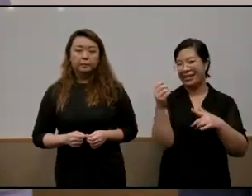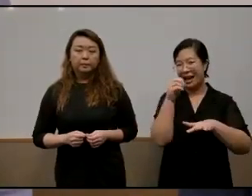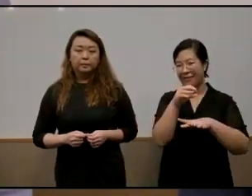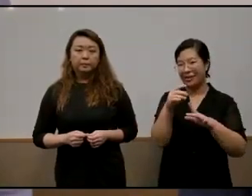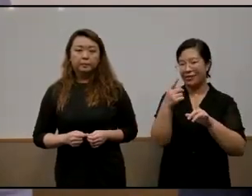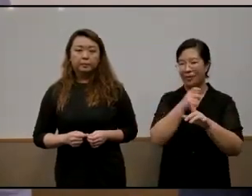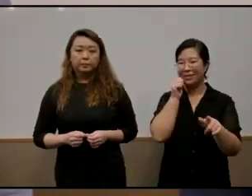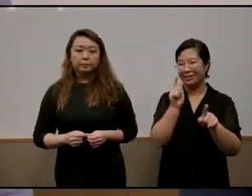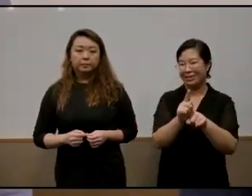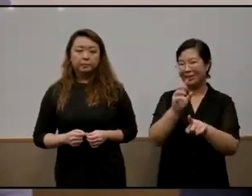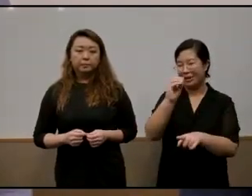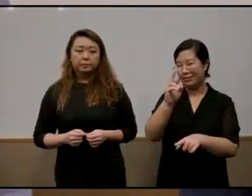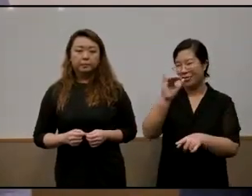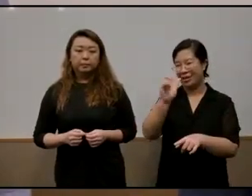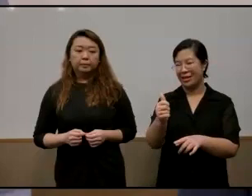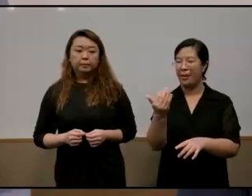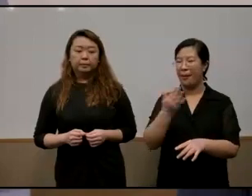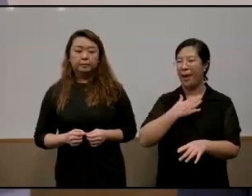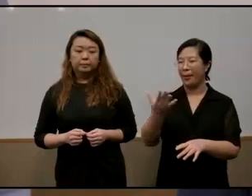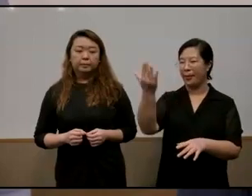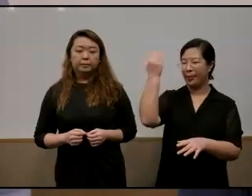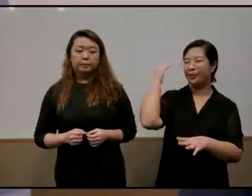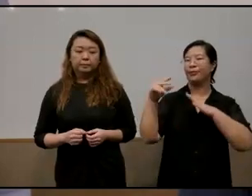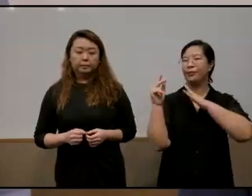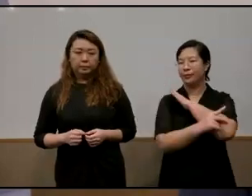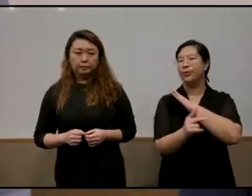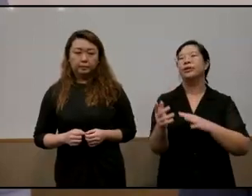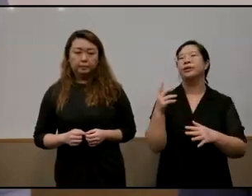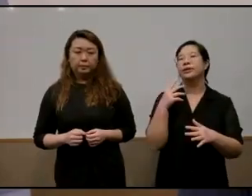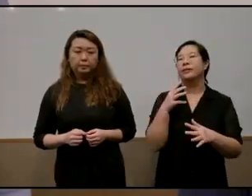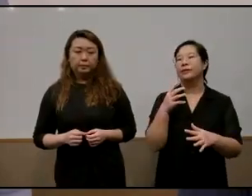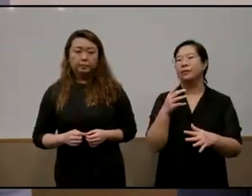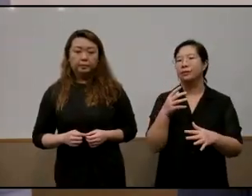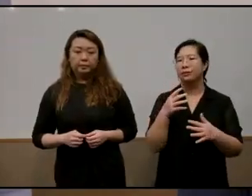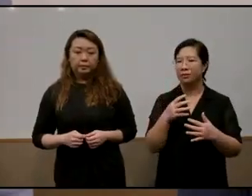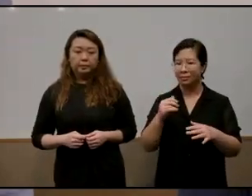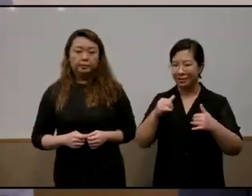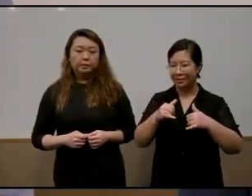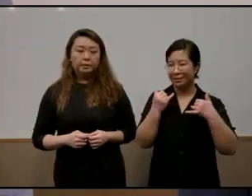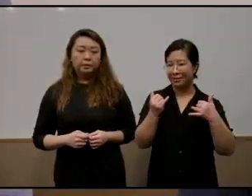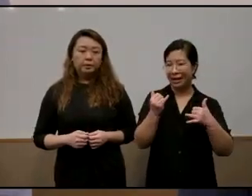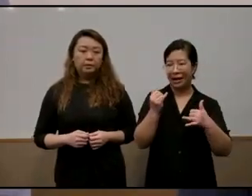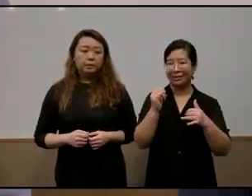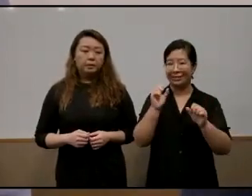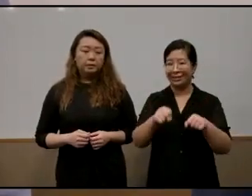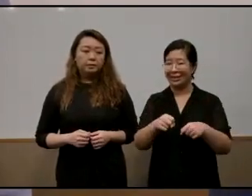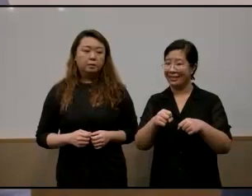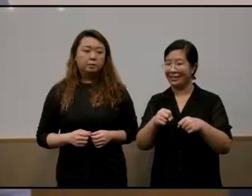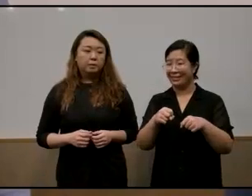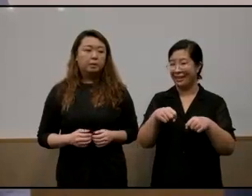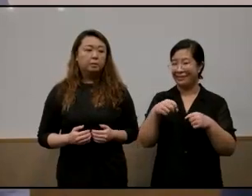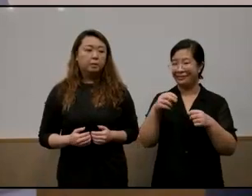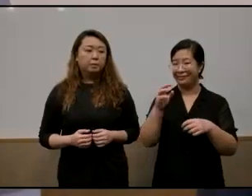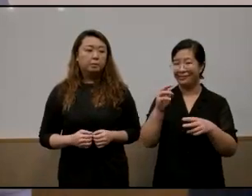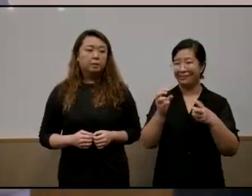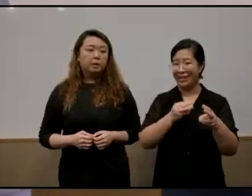then my principal gave me was a young man should bear the yoke in his youth so that when he's old he should not regret it